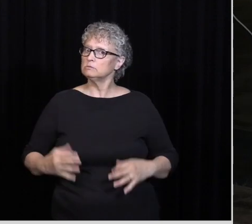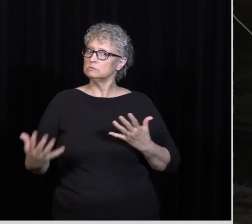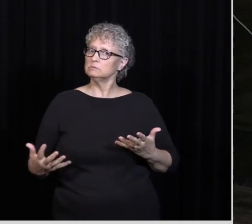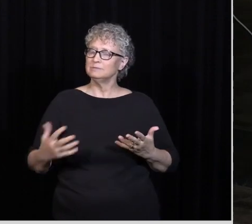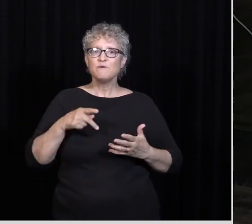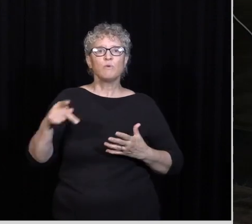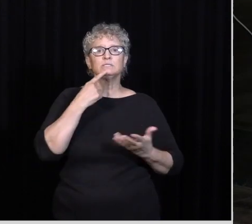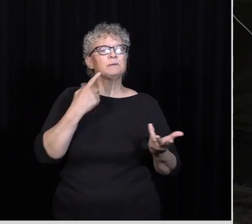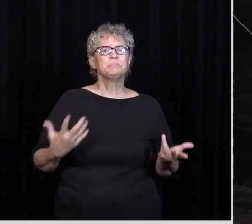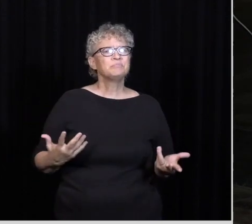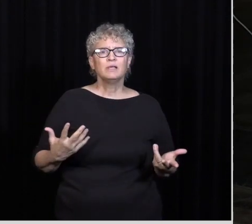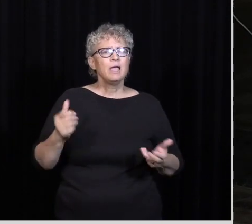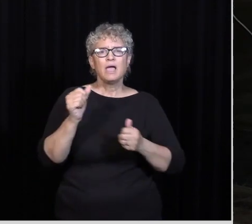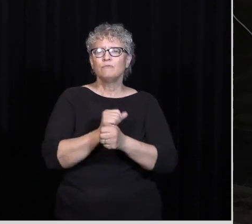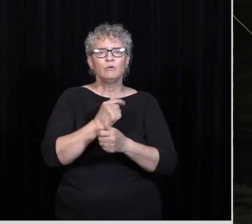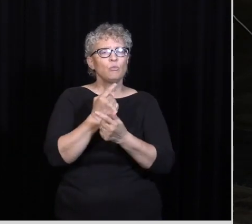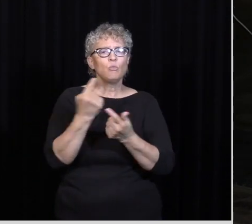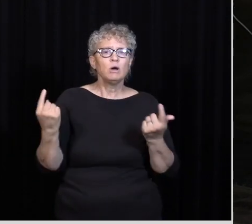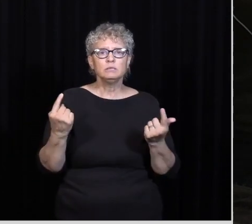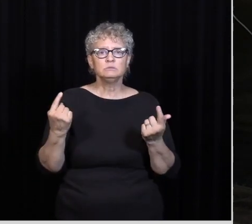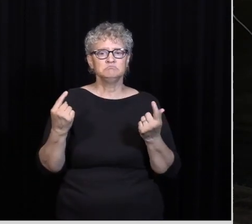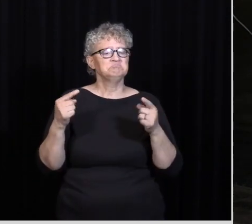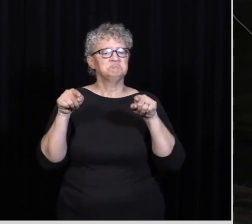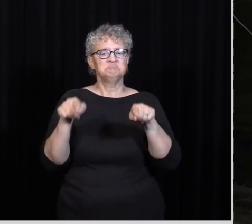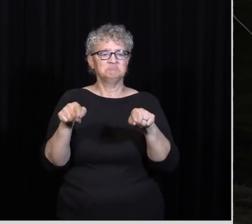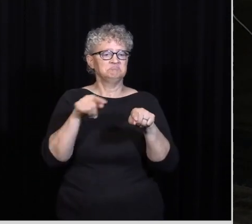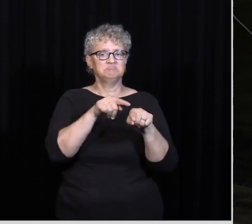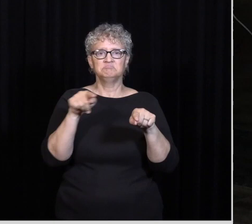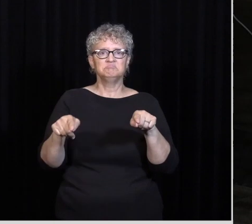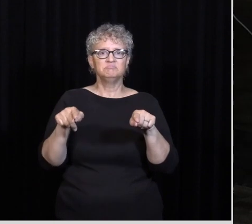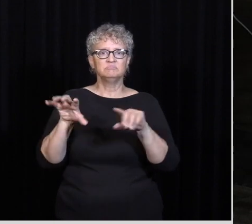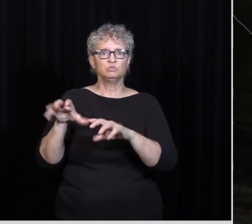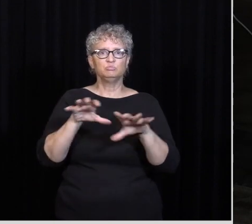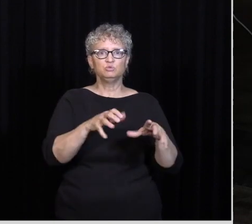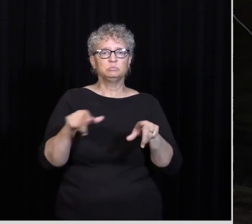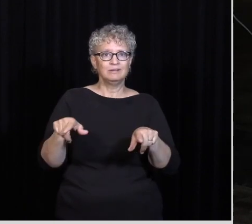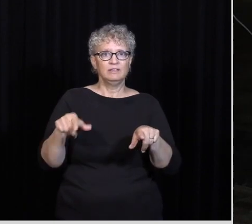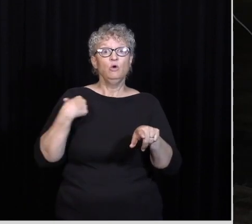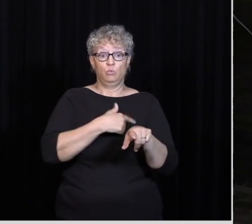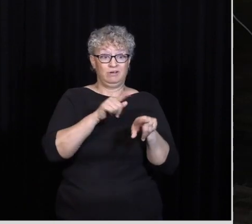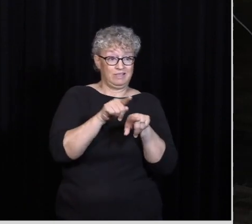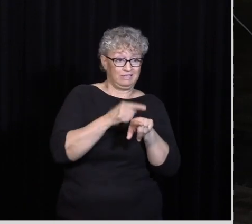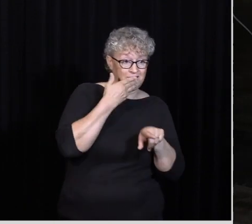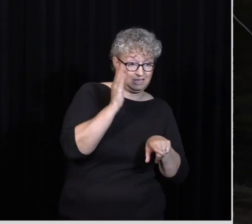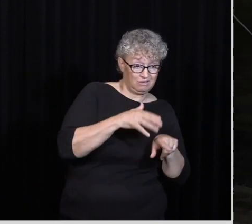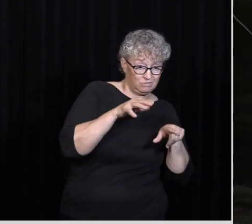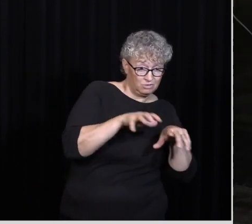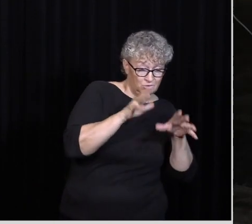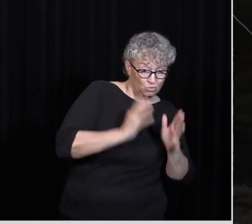is really doing Is he's saying Look everybody is in One of these two categories We're either Like the evil doers The